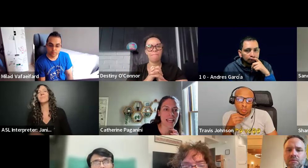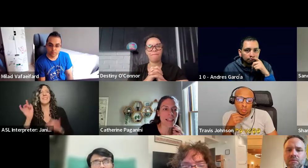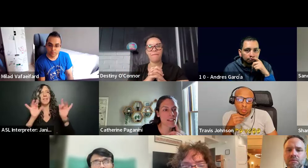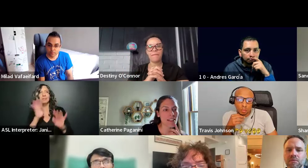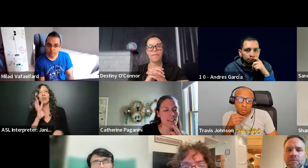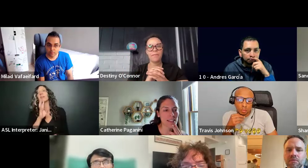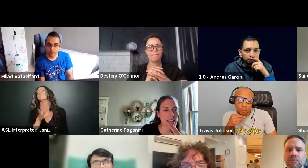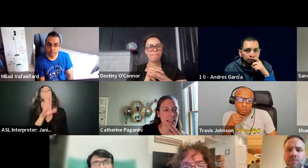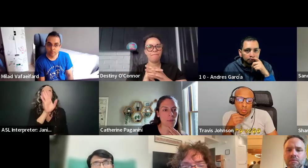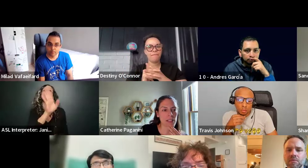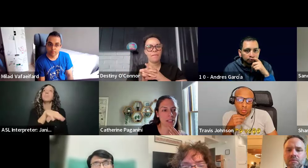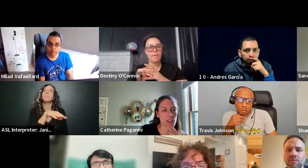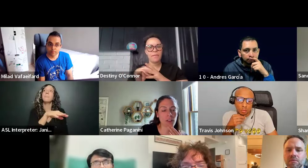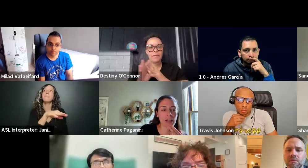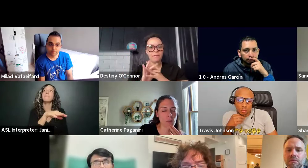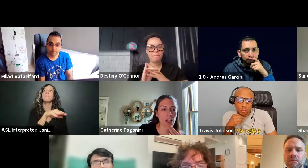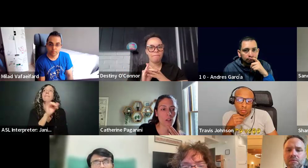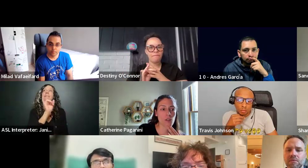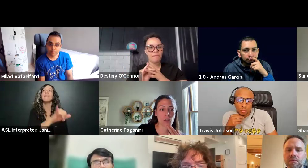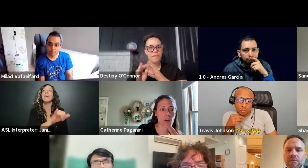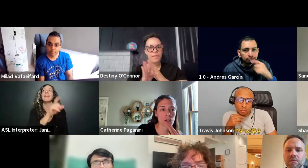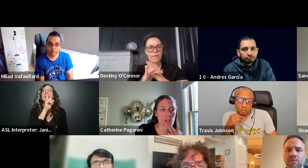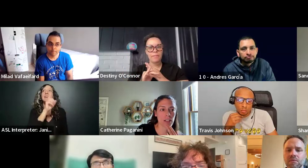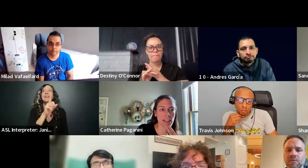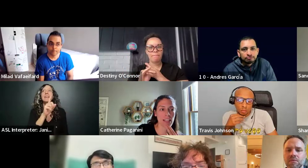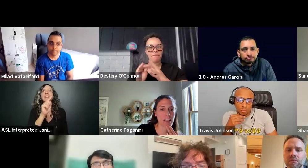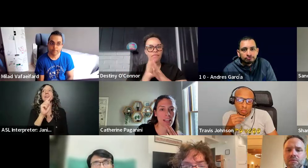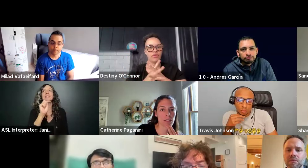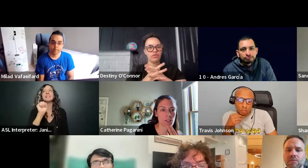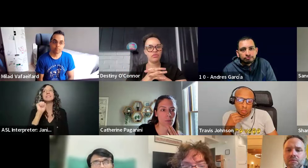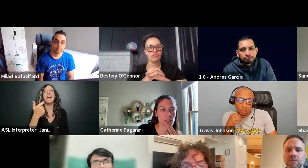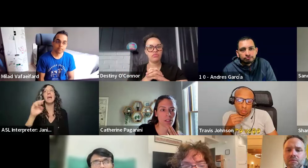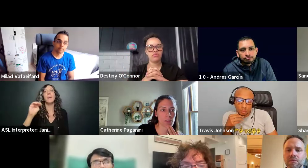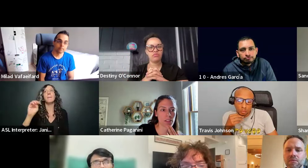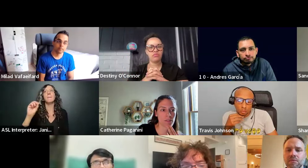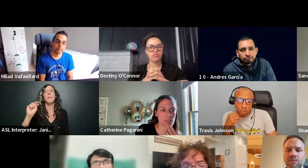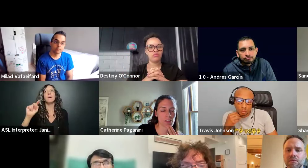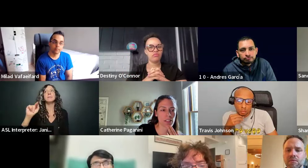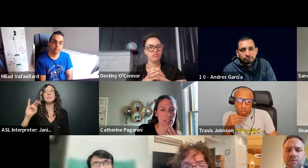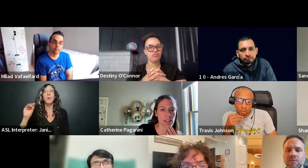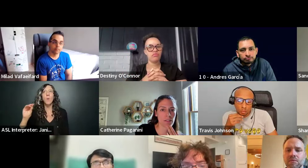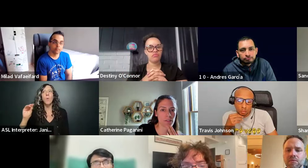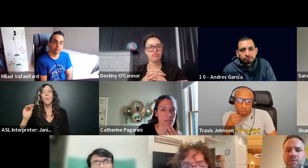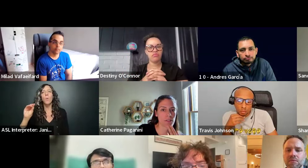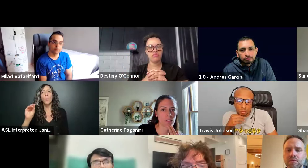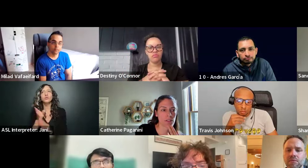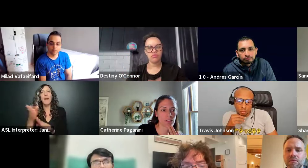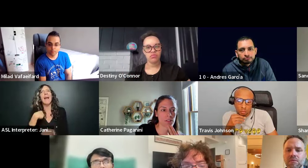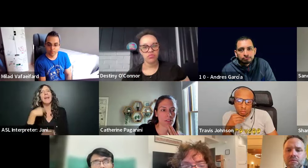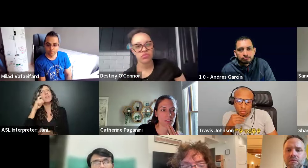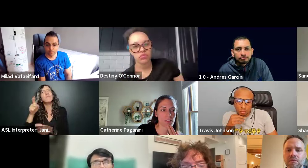that is a, the tag Montana track. would talk to Josh. I think that needs to be specific to the CNCF.